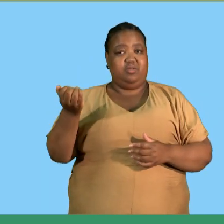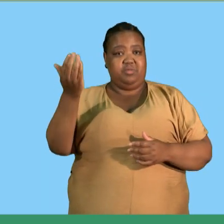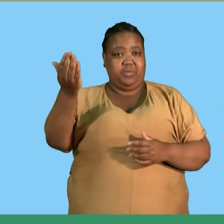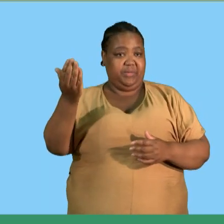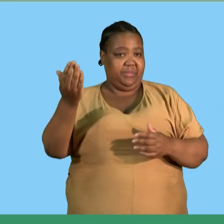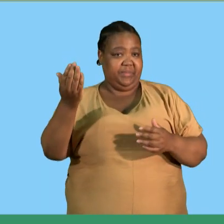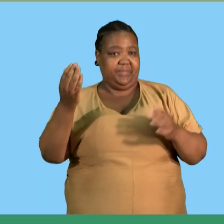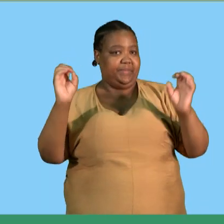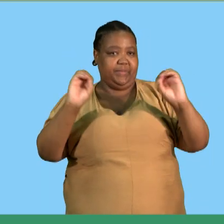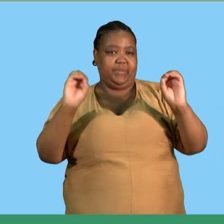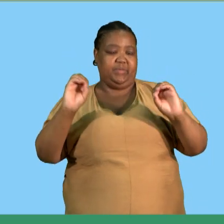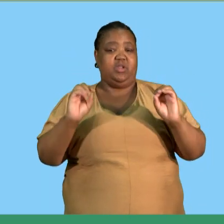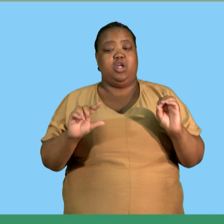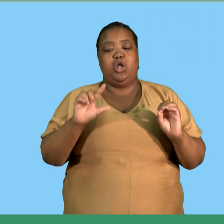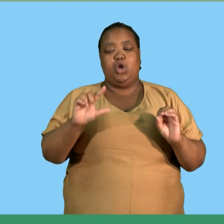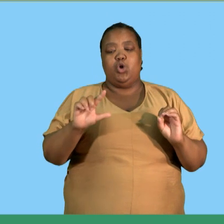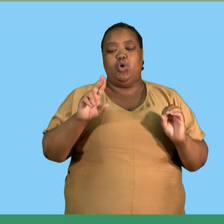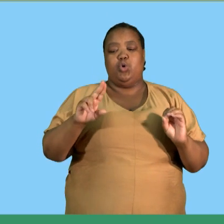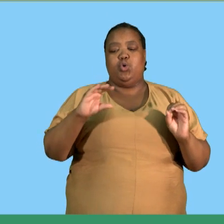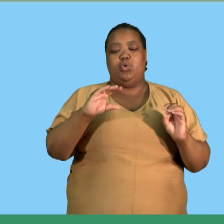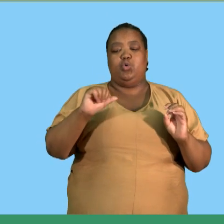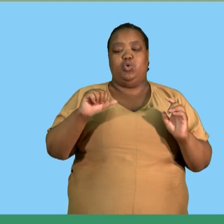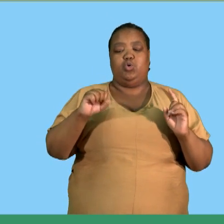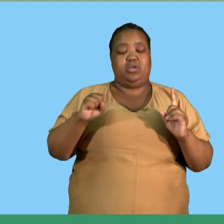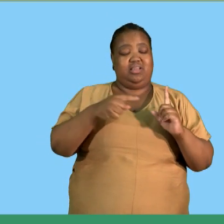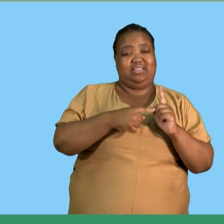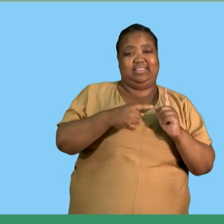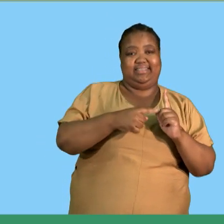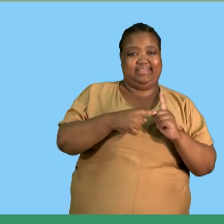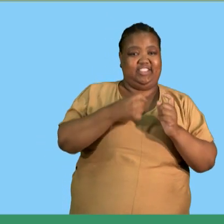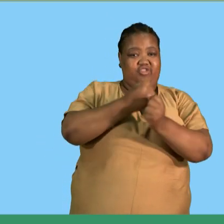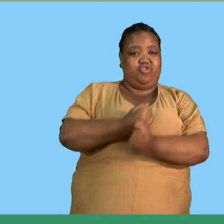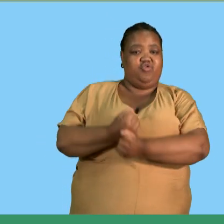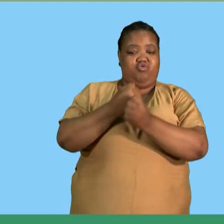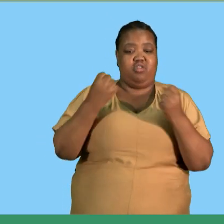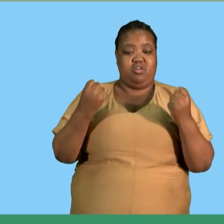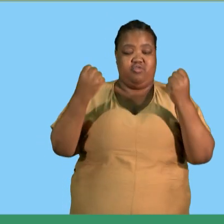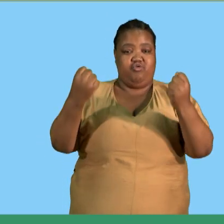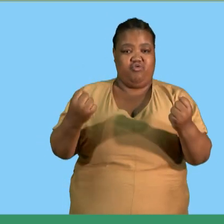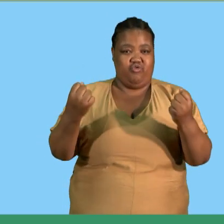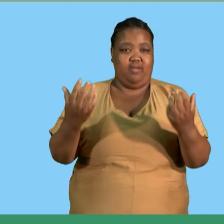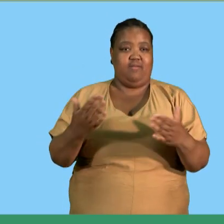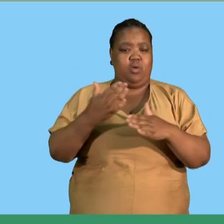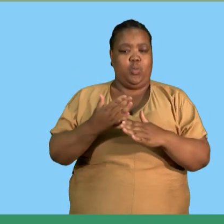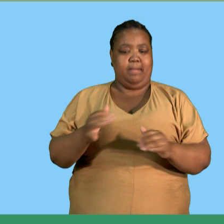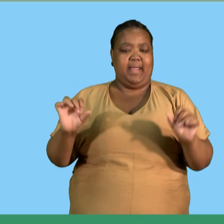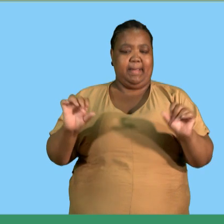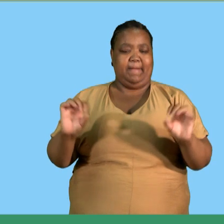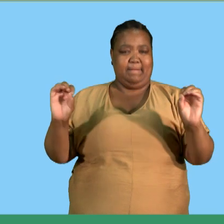always return to the factory after making deliveries he uses the business truck for private trips